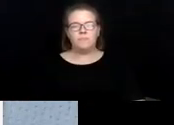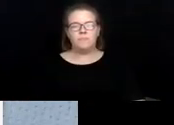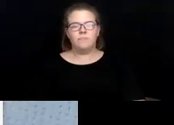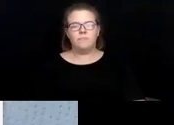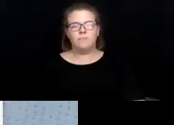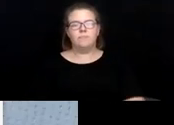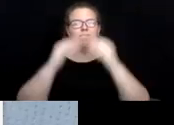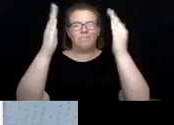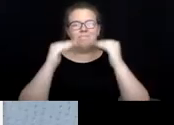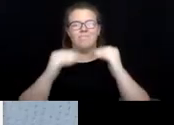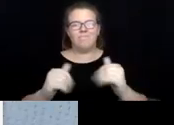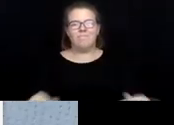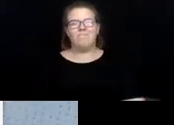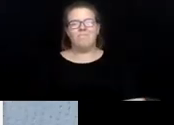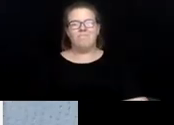Next slide.